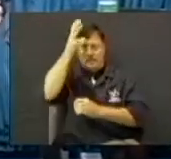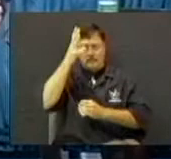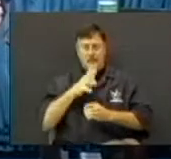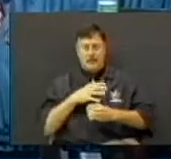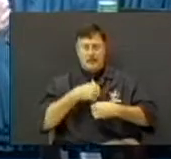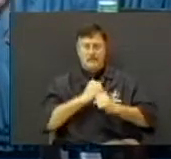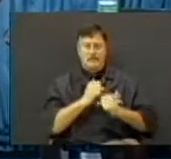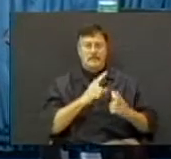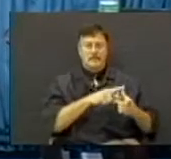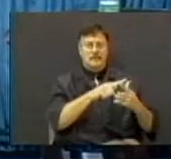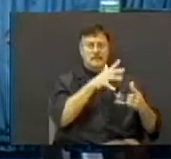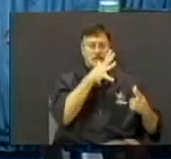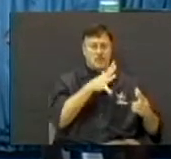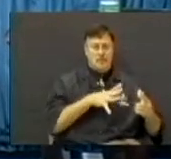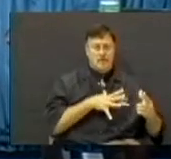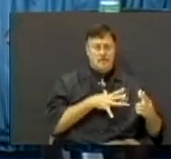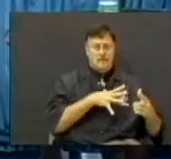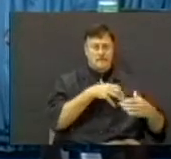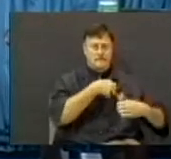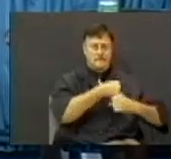female and made her.